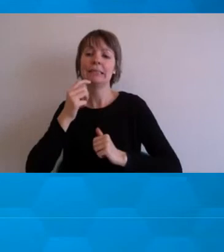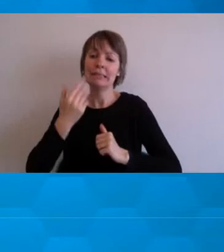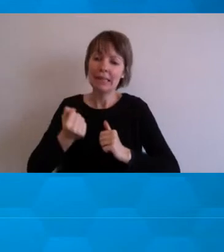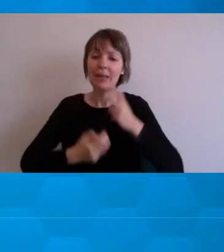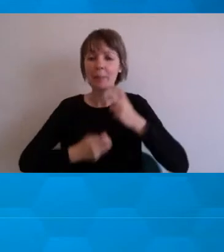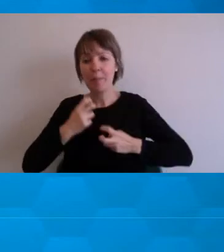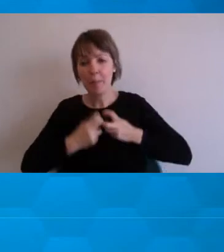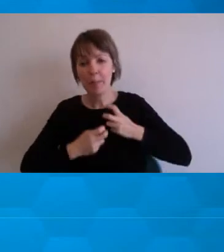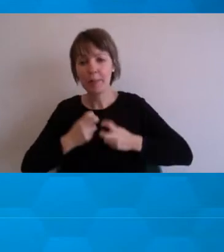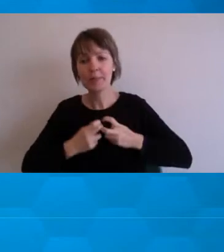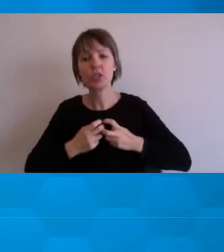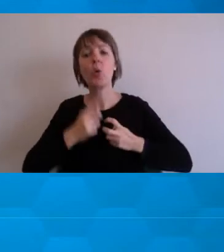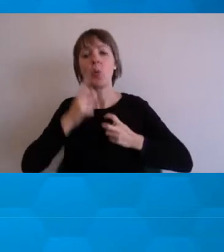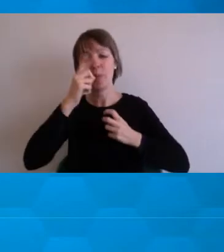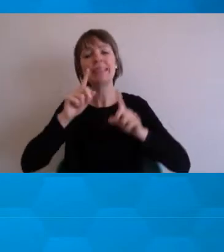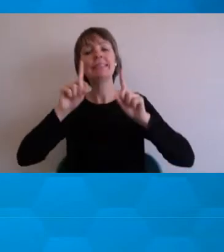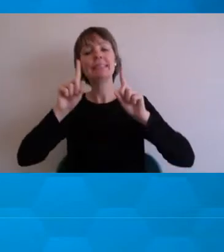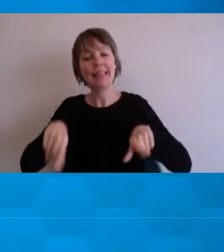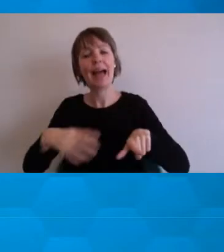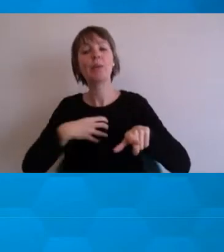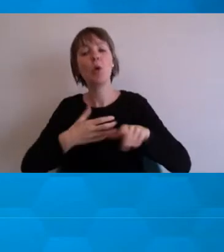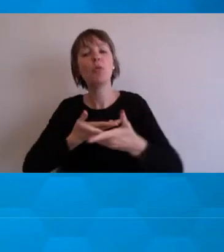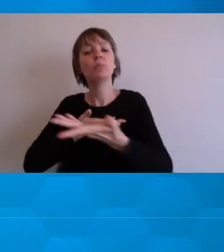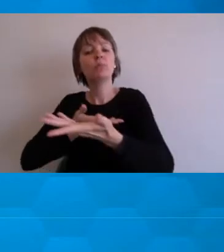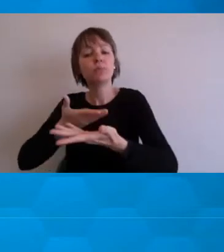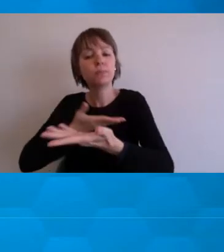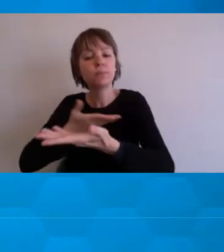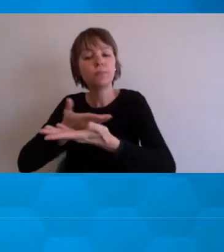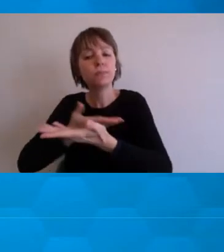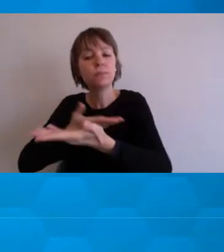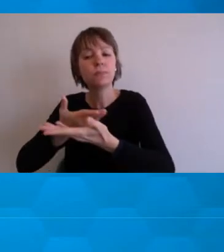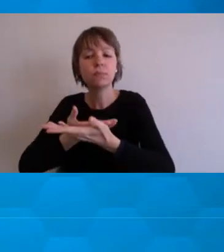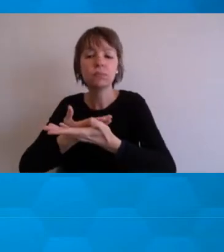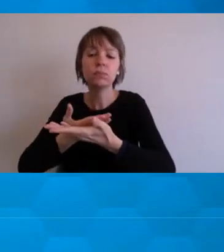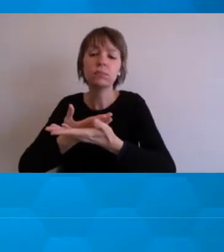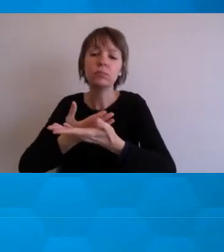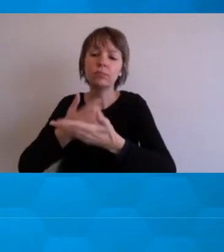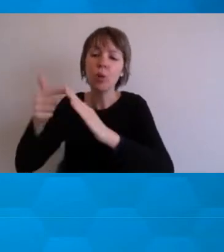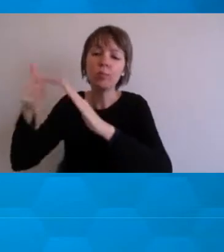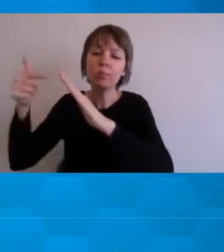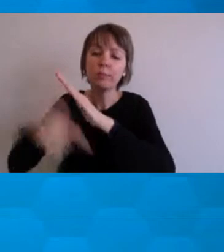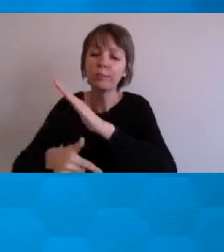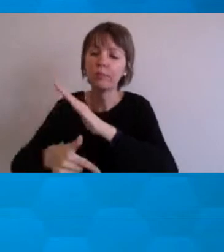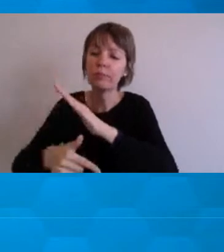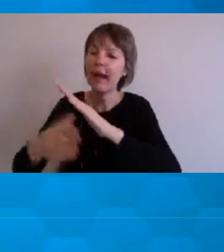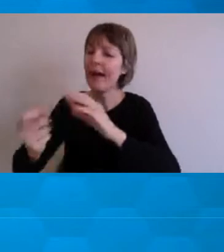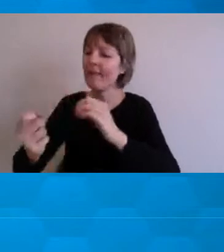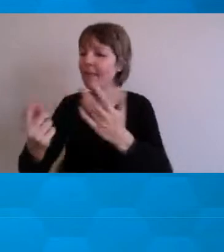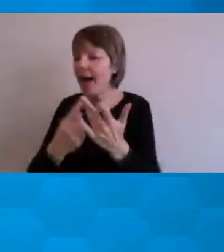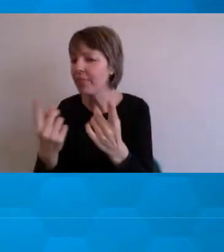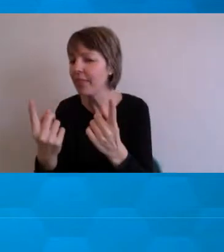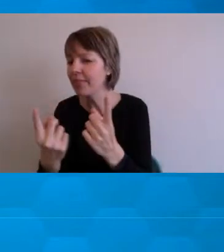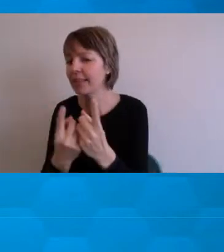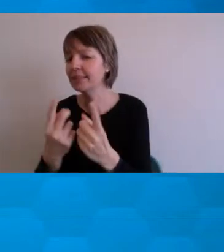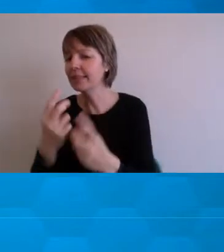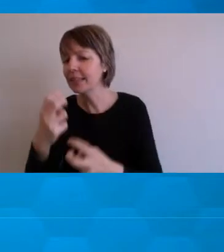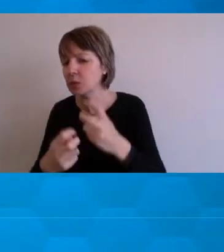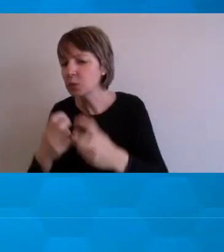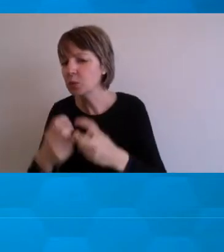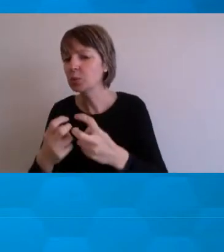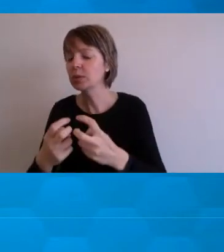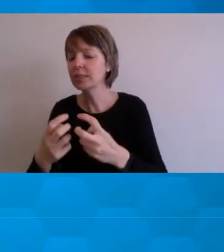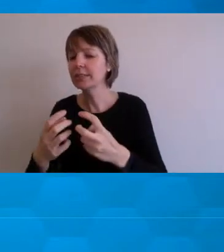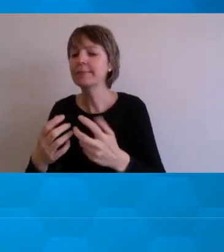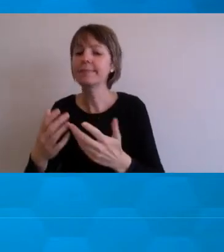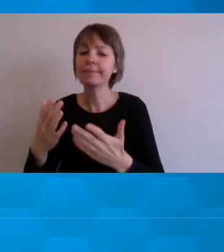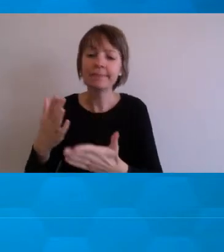initiating that broader conversation where we can start to say, is there something, you know, is there something else going on that might be holding you back? Is it a matter of just